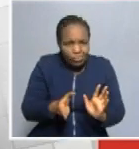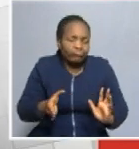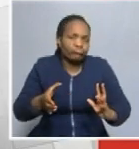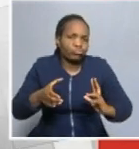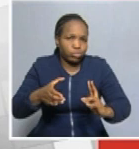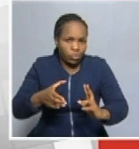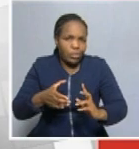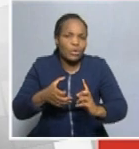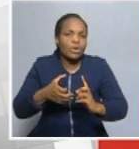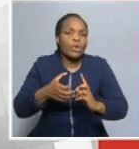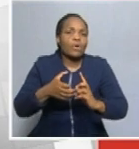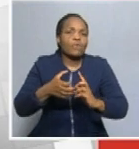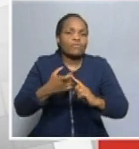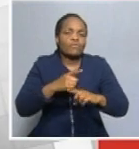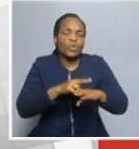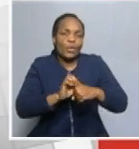-19 in Namibia?